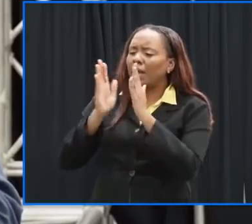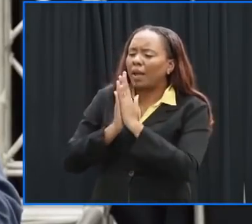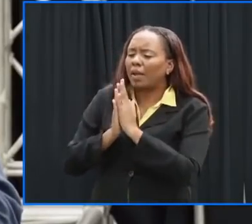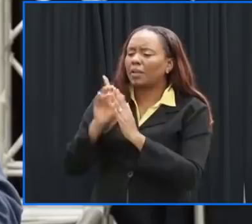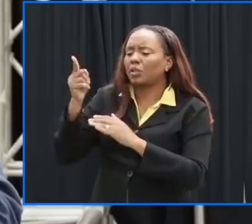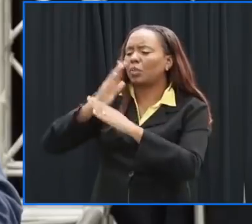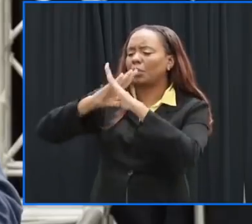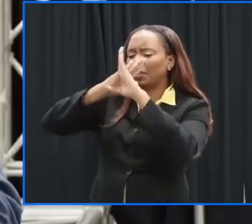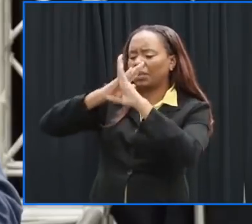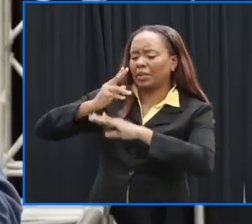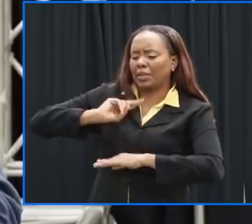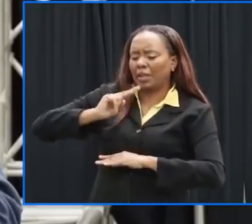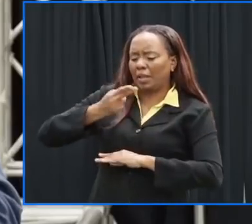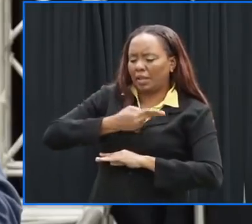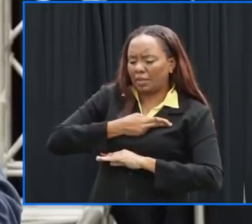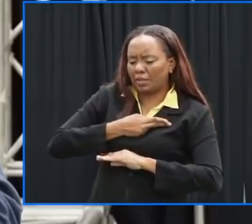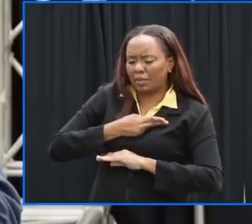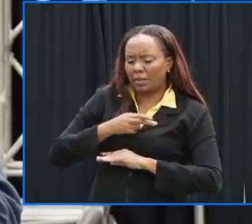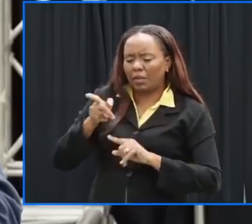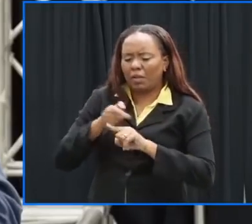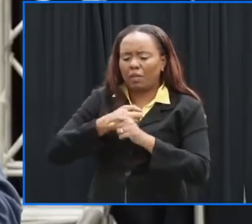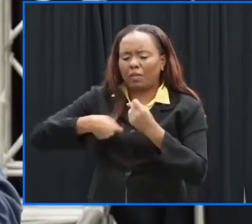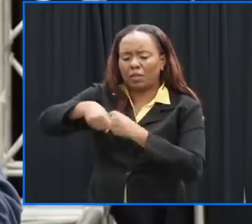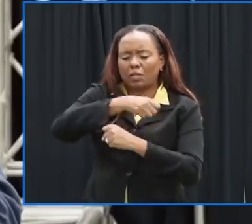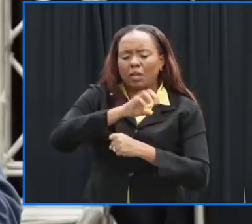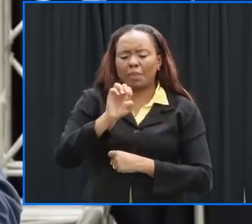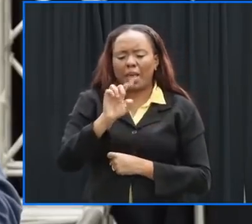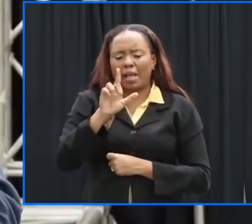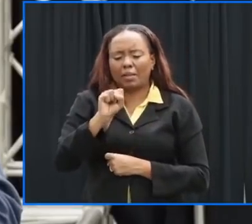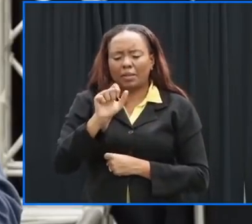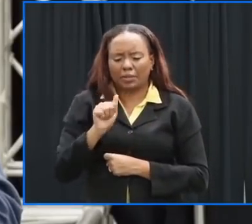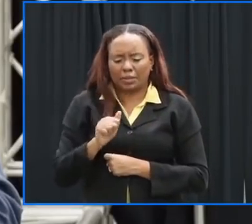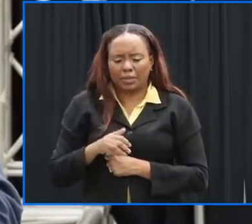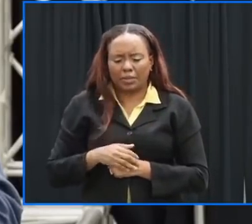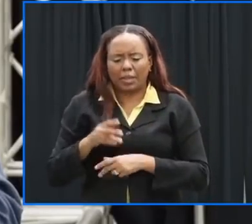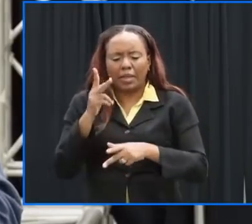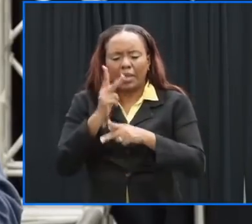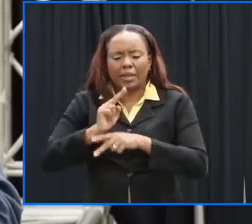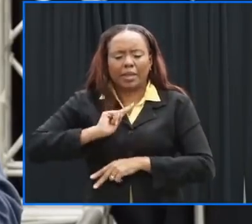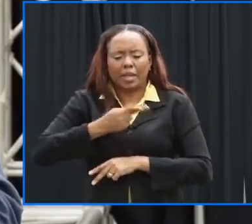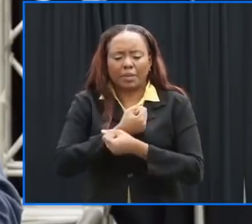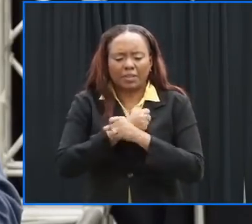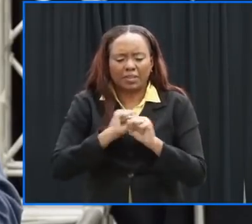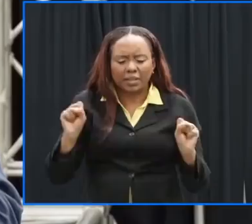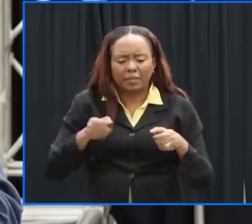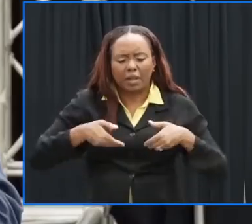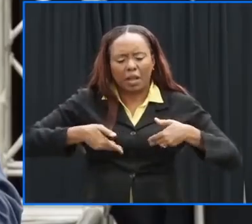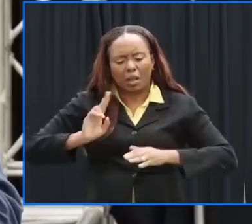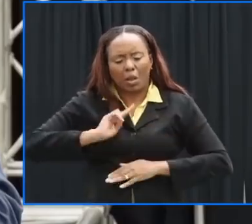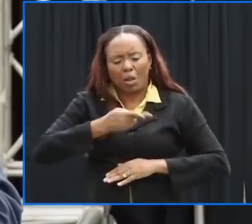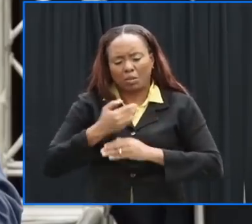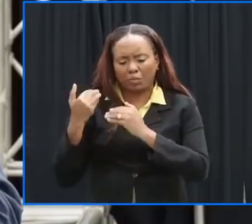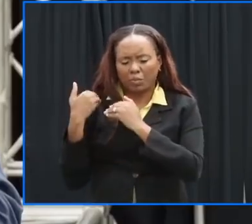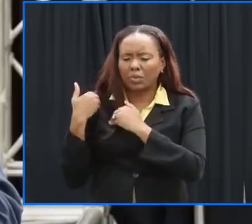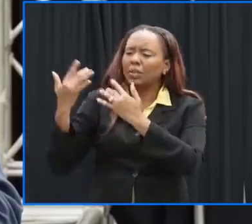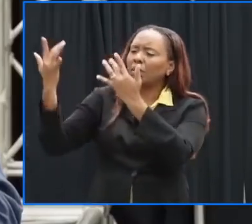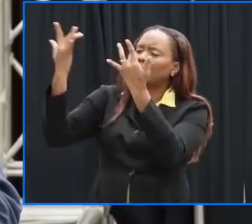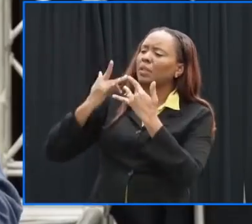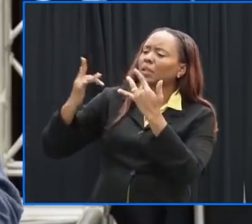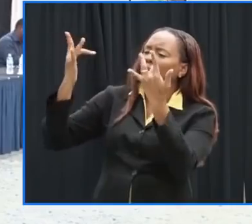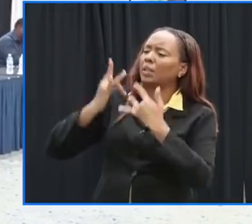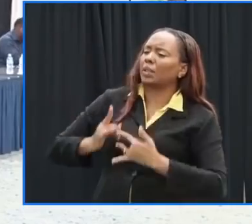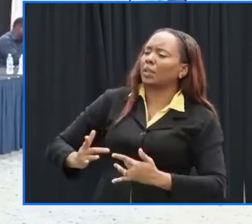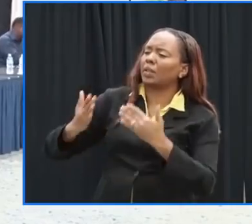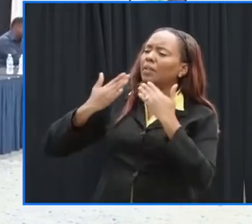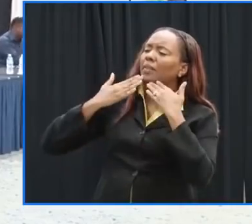you spare us from tropical storm elsa lord keep us safe allow us to be responsible look upon us with your mercy